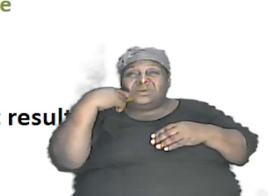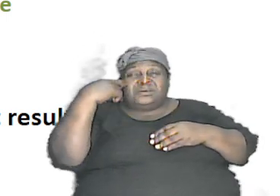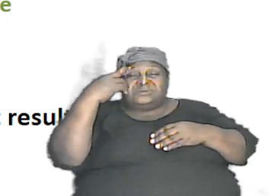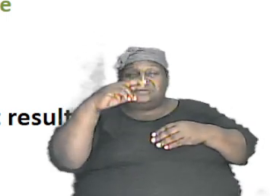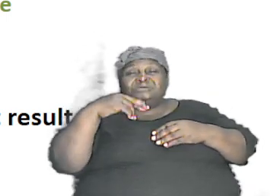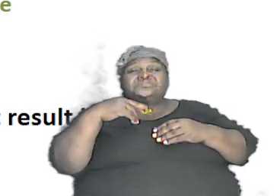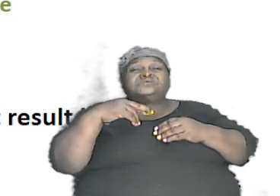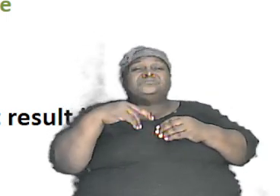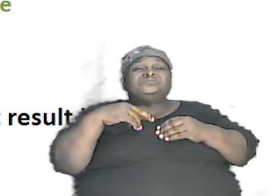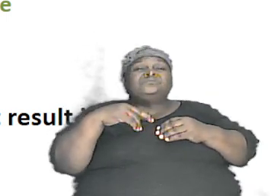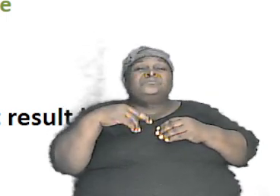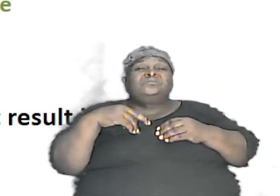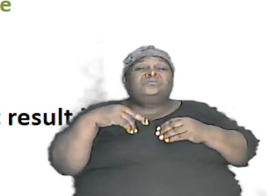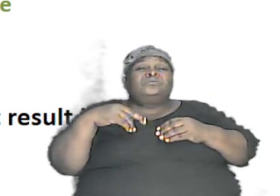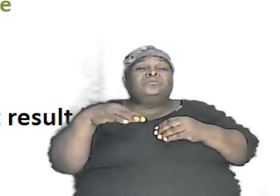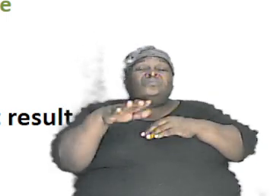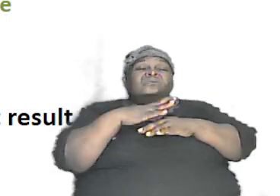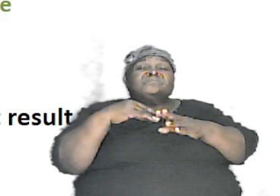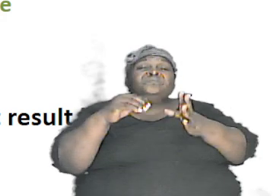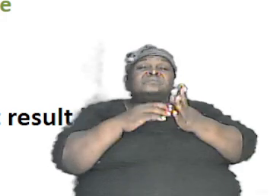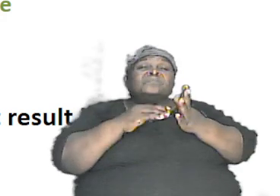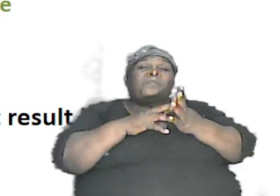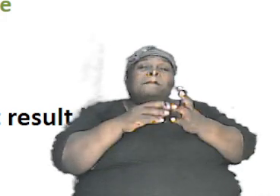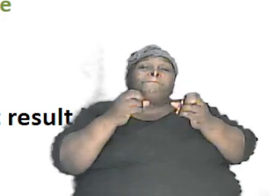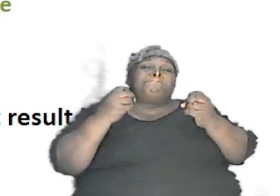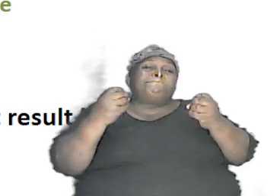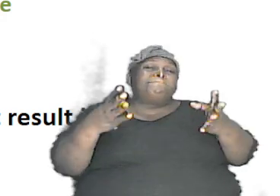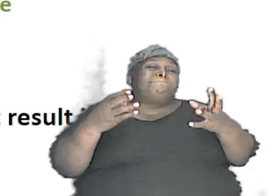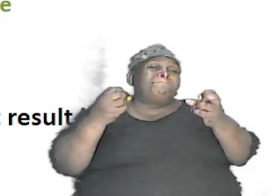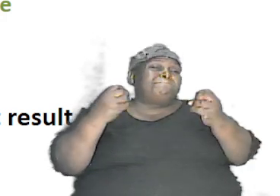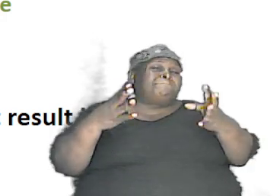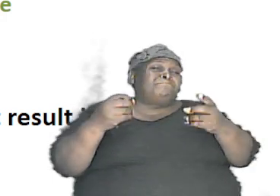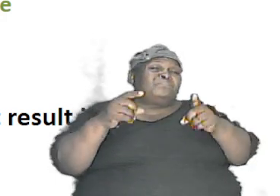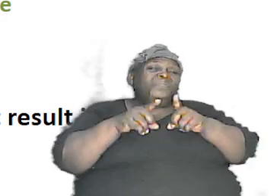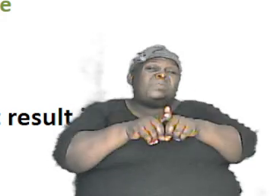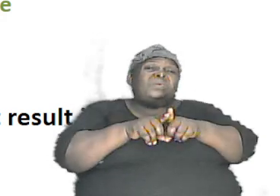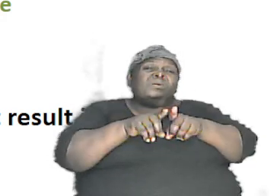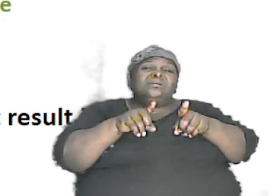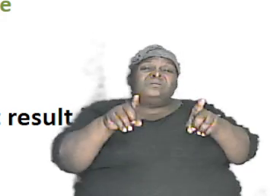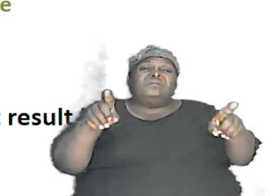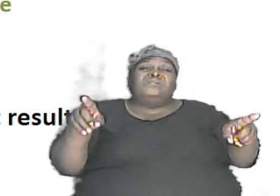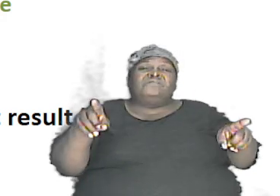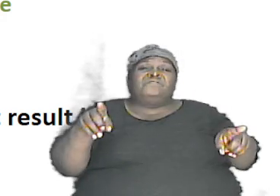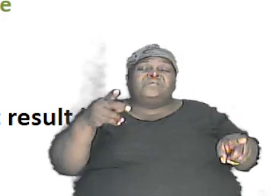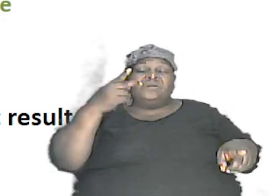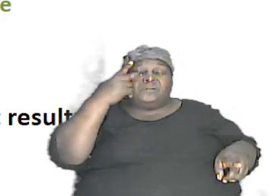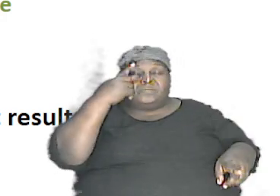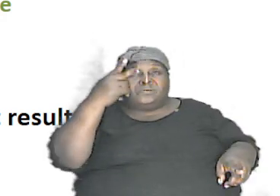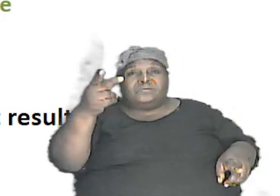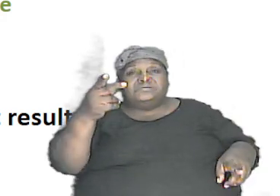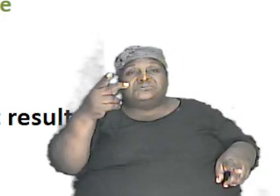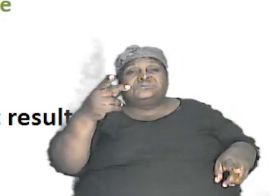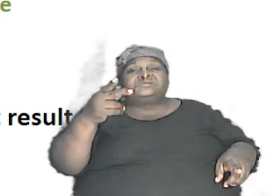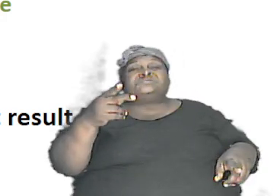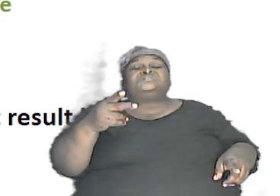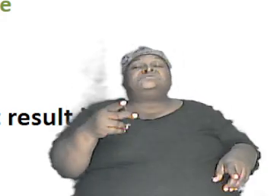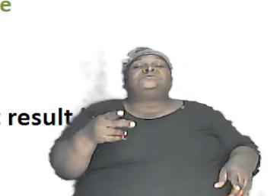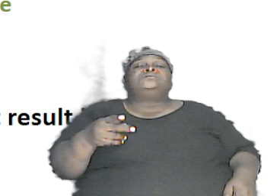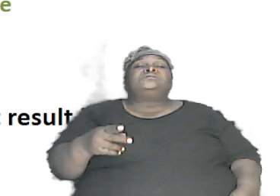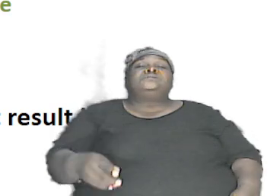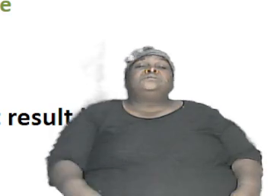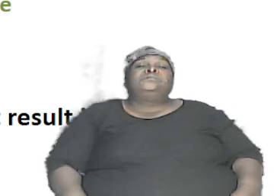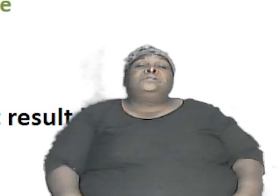loss of information that results in the different looks and features and I will explain that as we